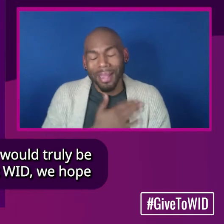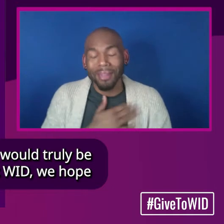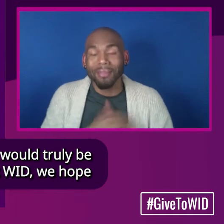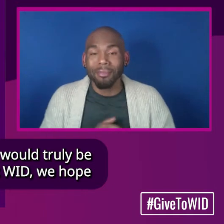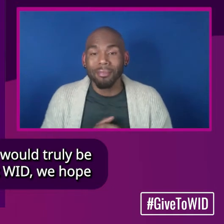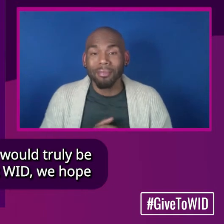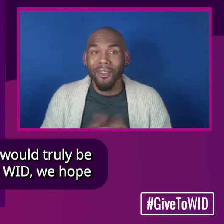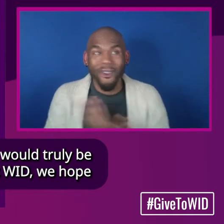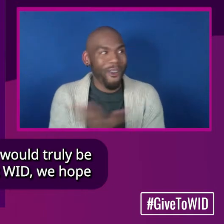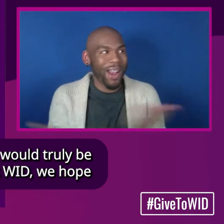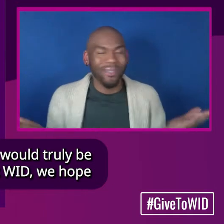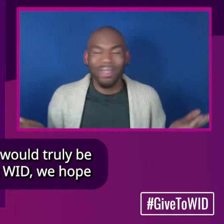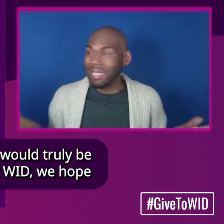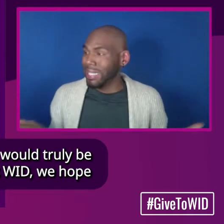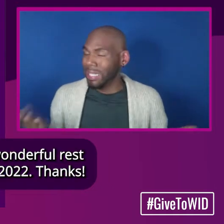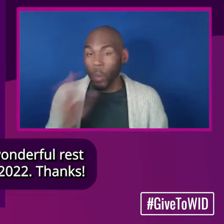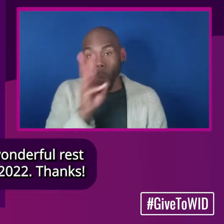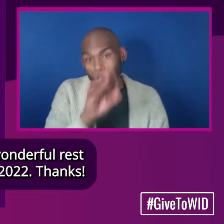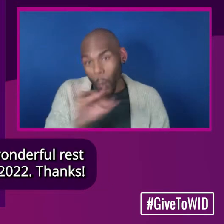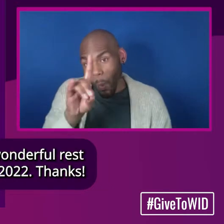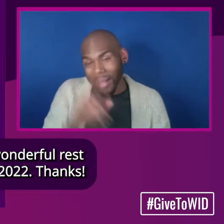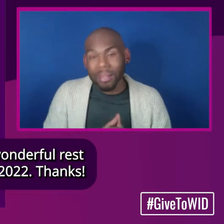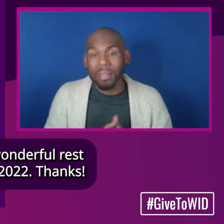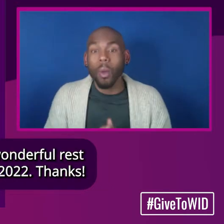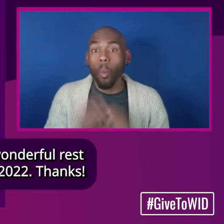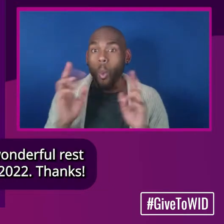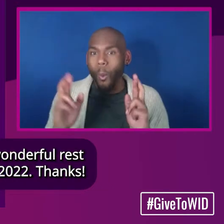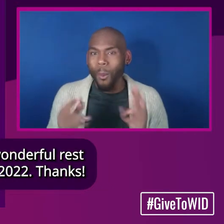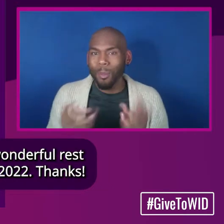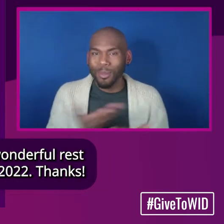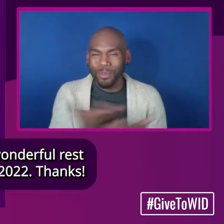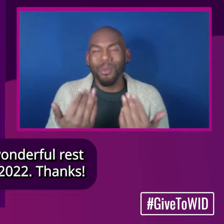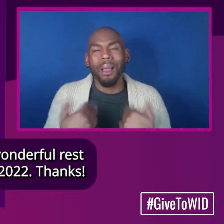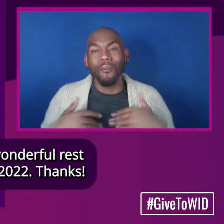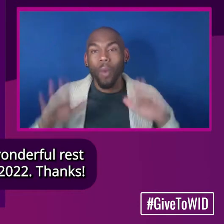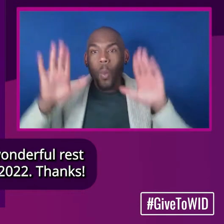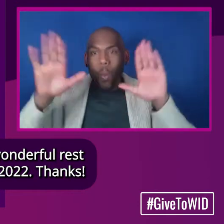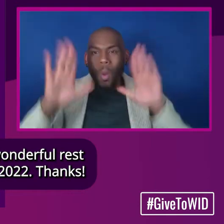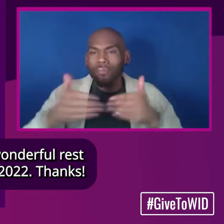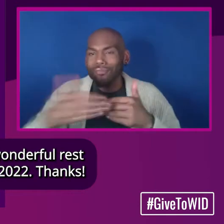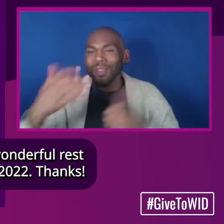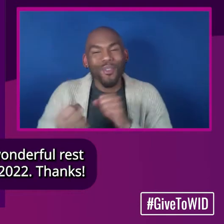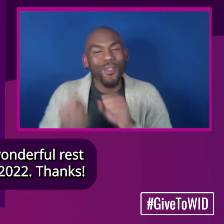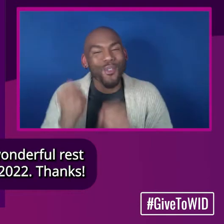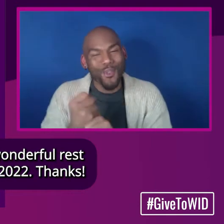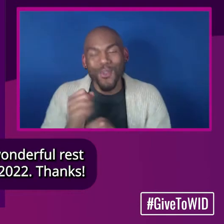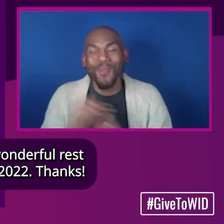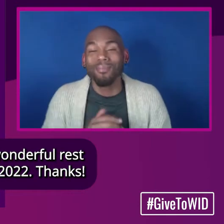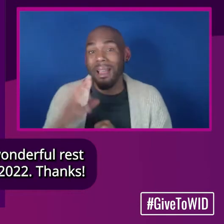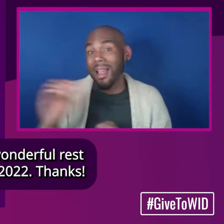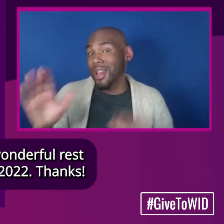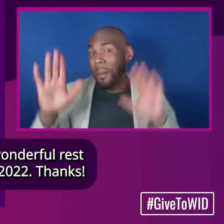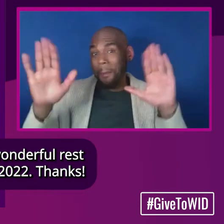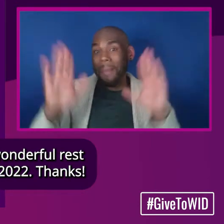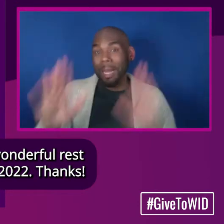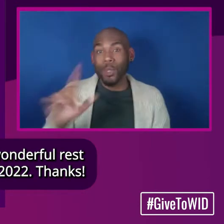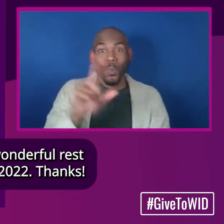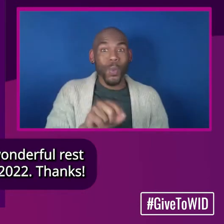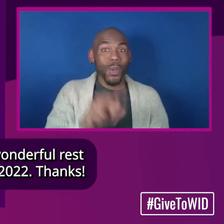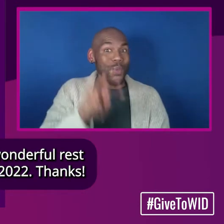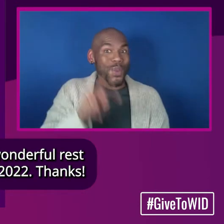From all of us at WID, we hope that you and yours have a wonderful rest of the year and an amazing